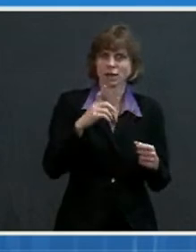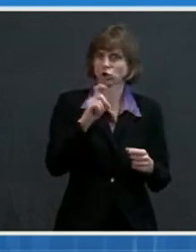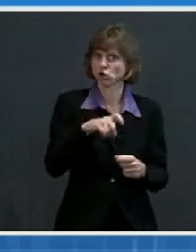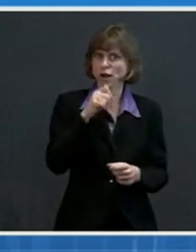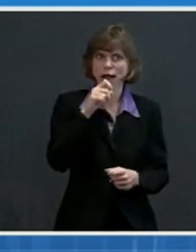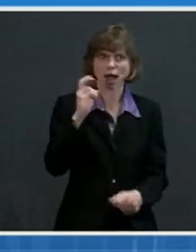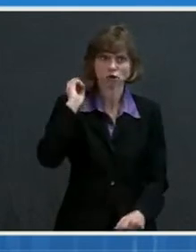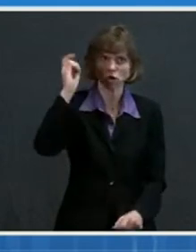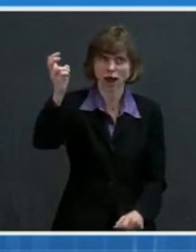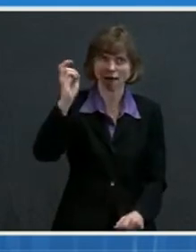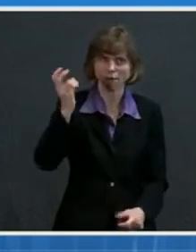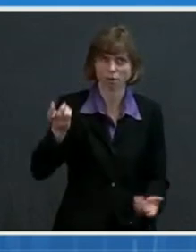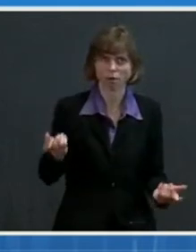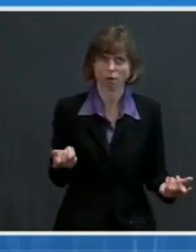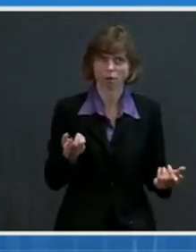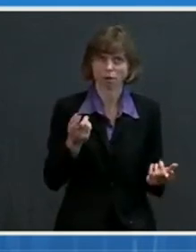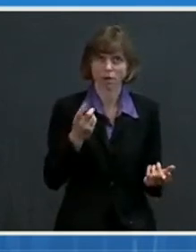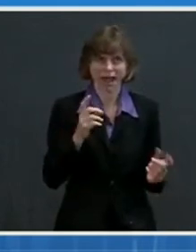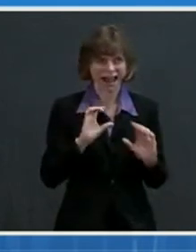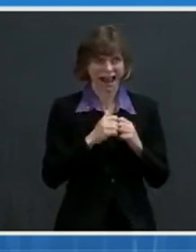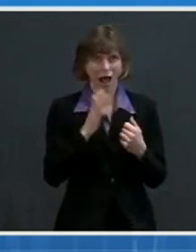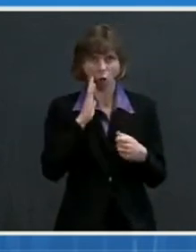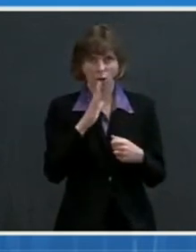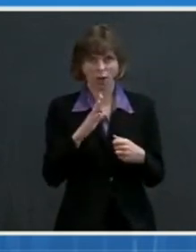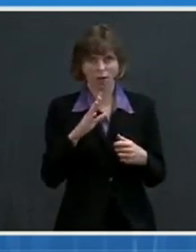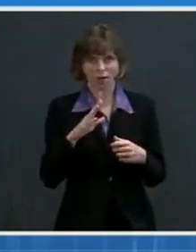affect folks' willingness to get vaccinated?